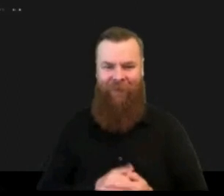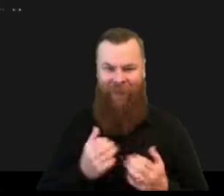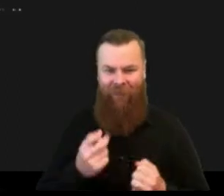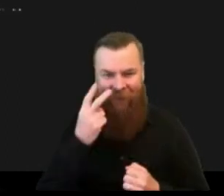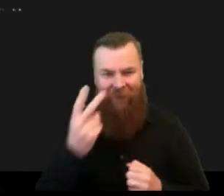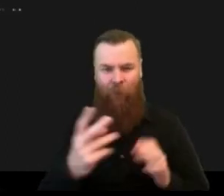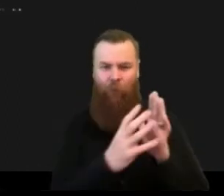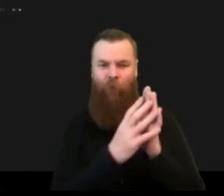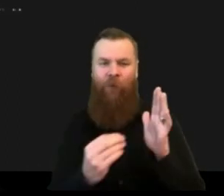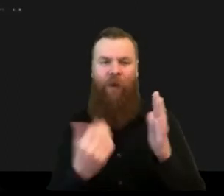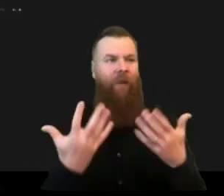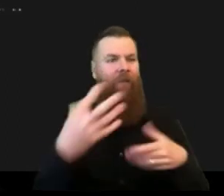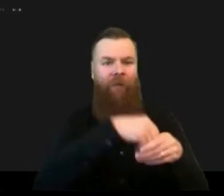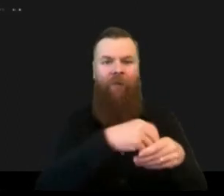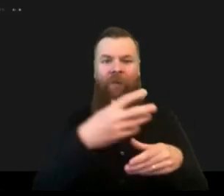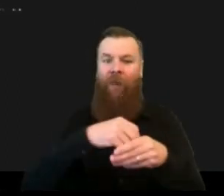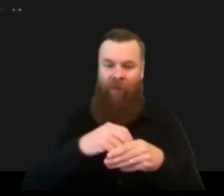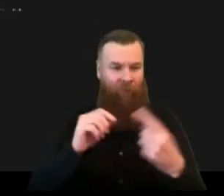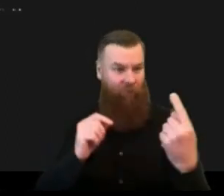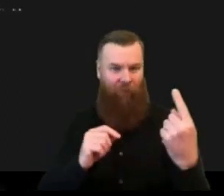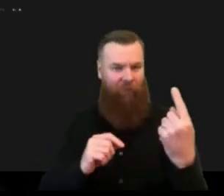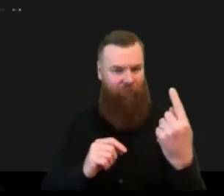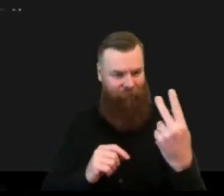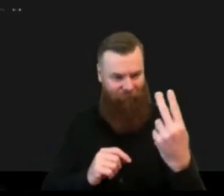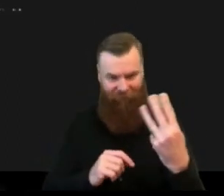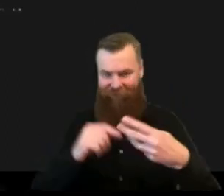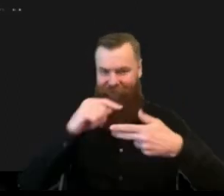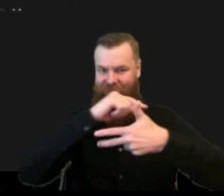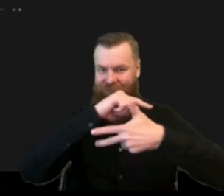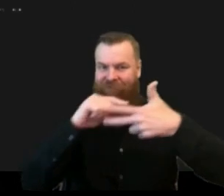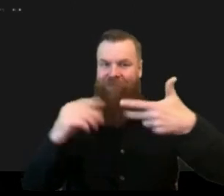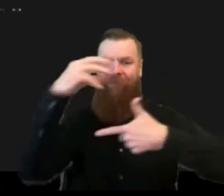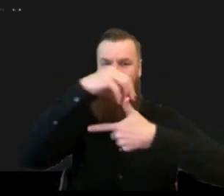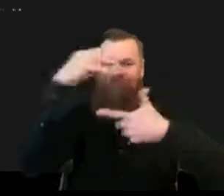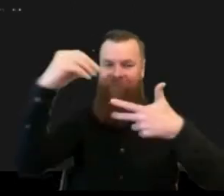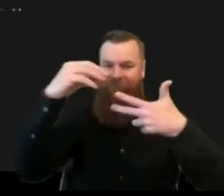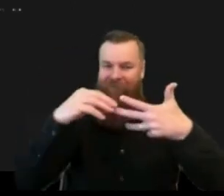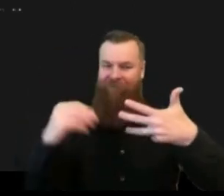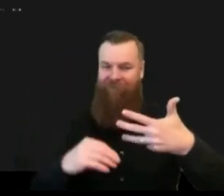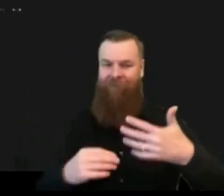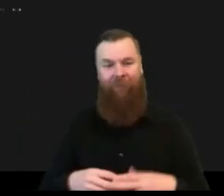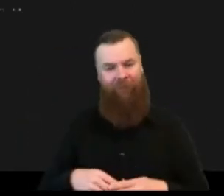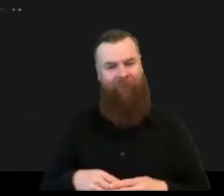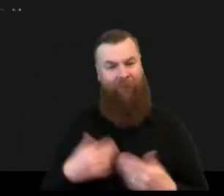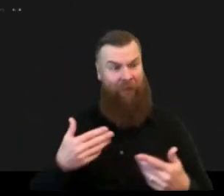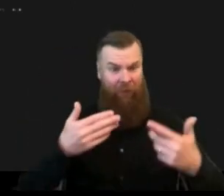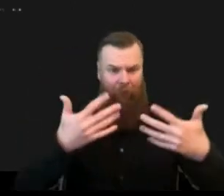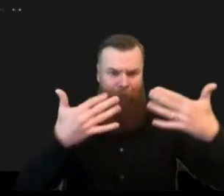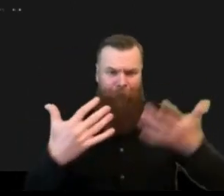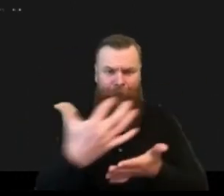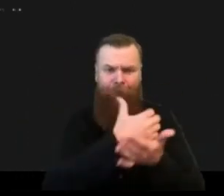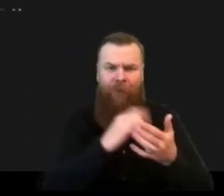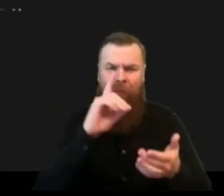effectiveness to better response more efficient how to use you know data collect and use data between different